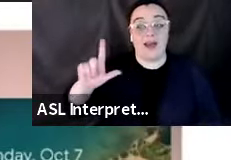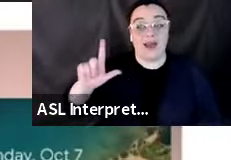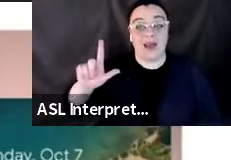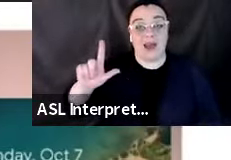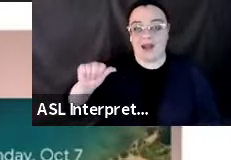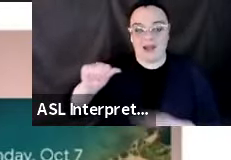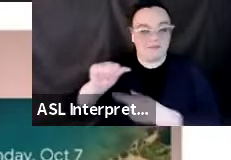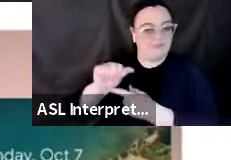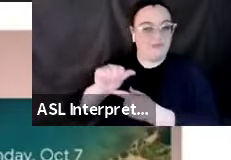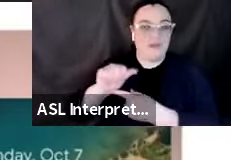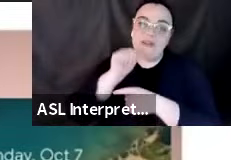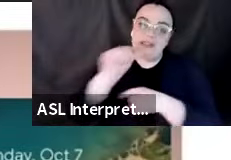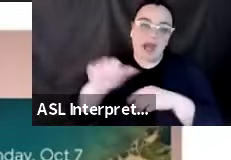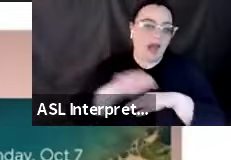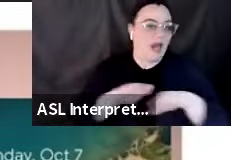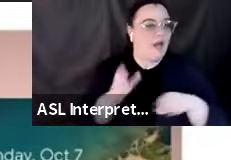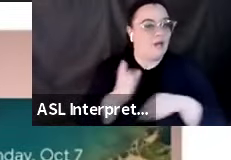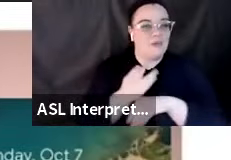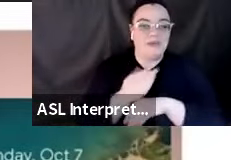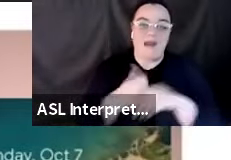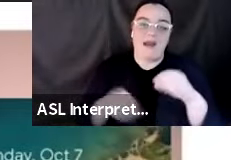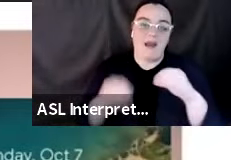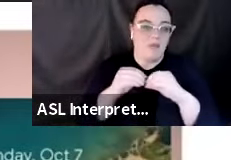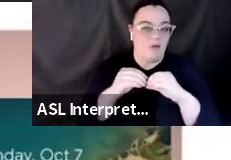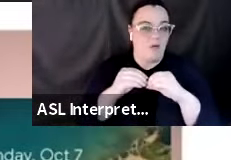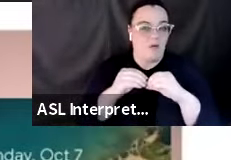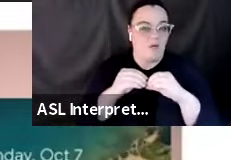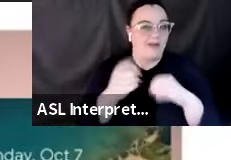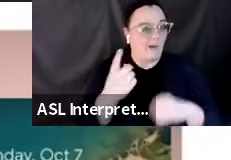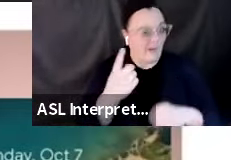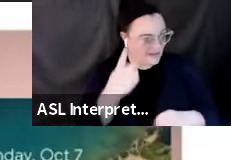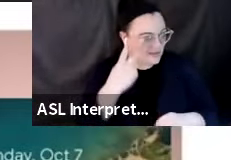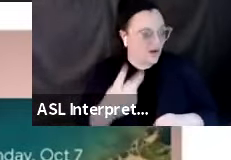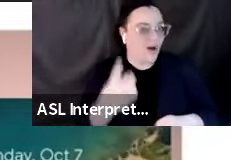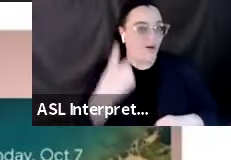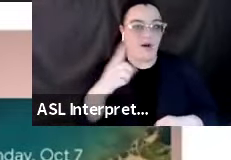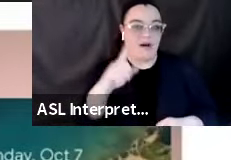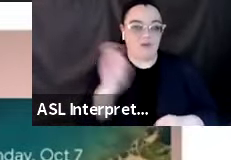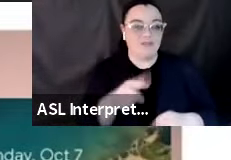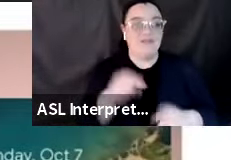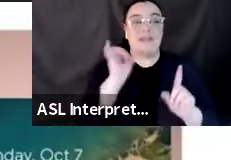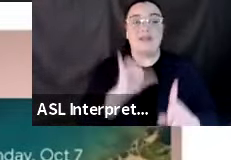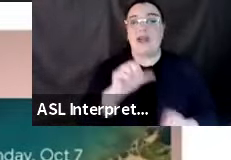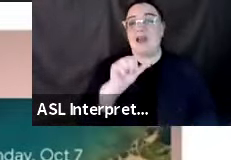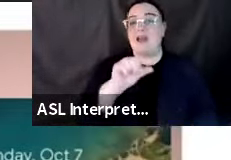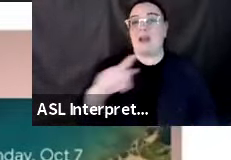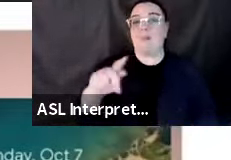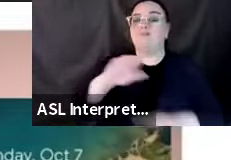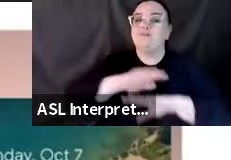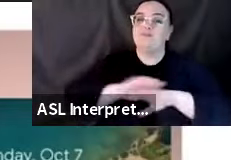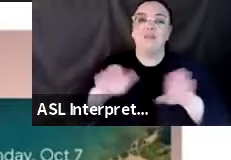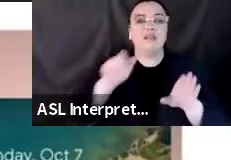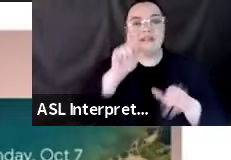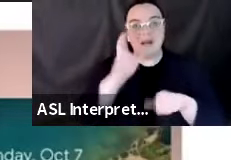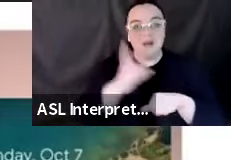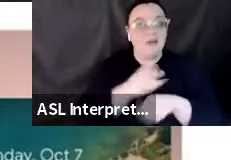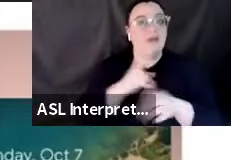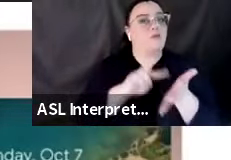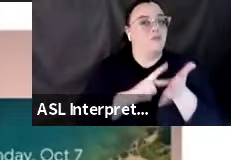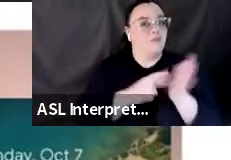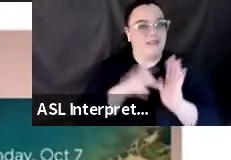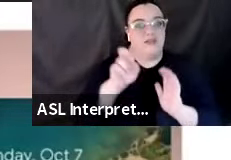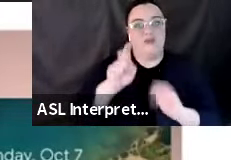a point in the chat about that. ShakeAlert LA no longer is in service, so yes, you need MyShake